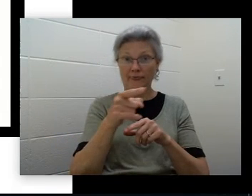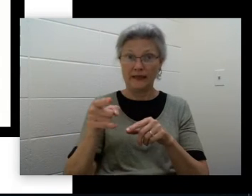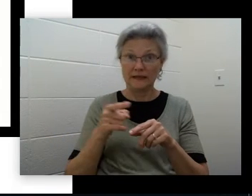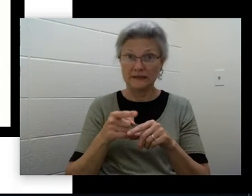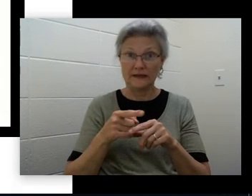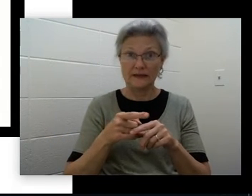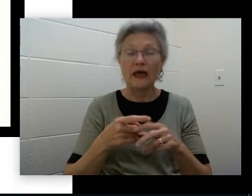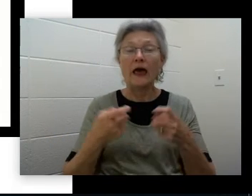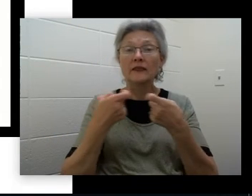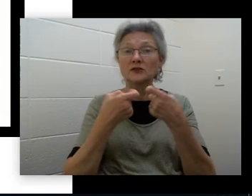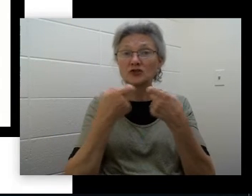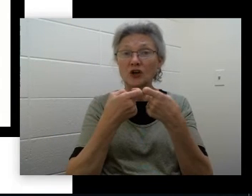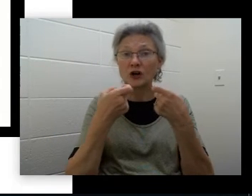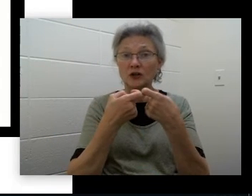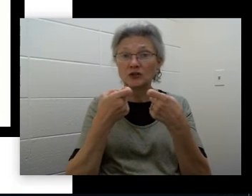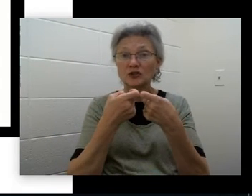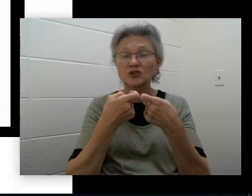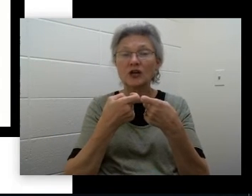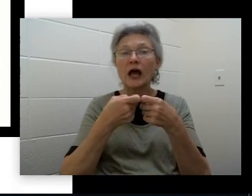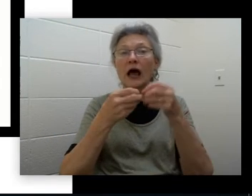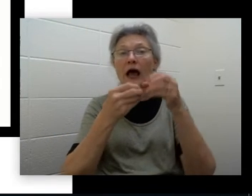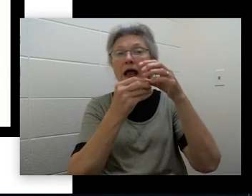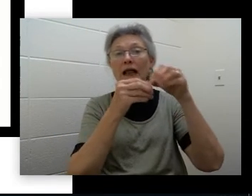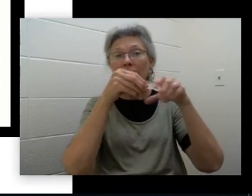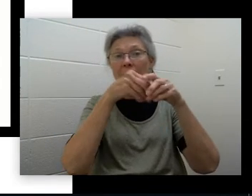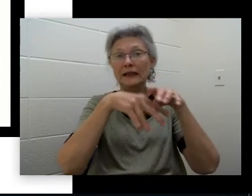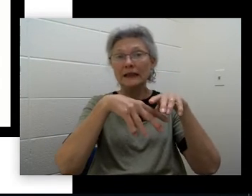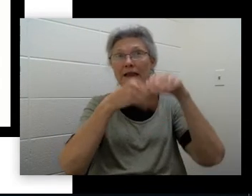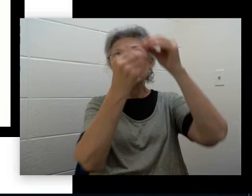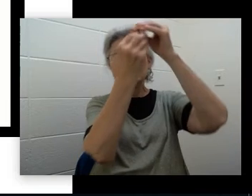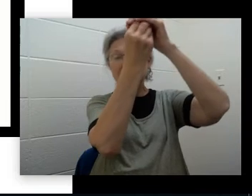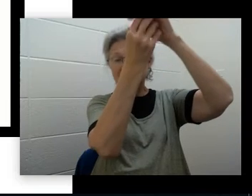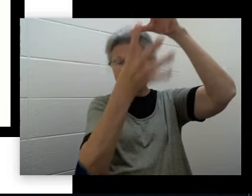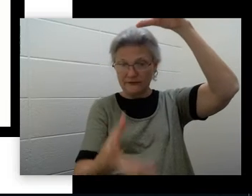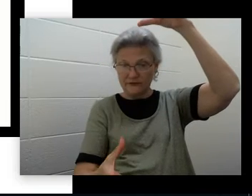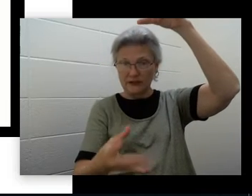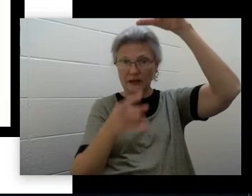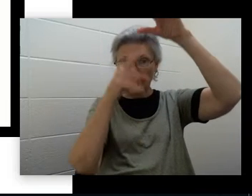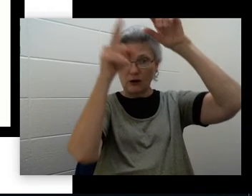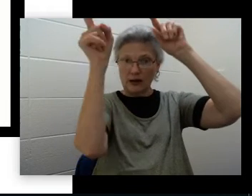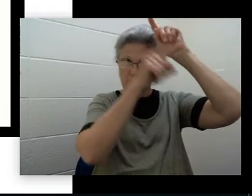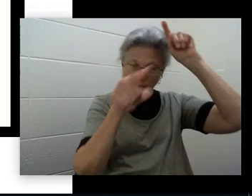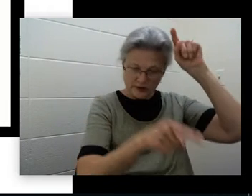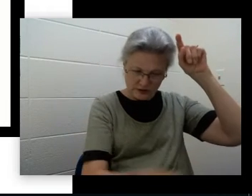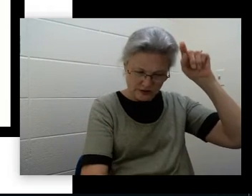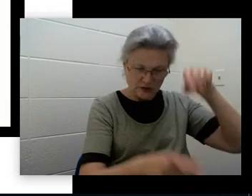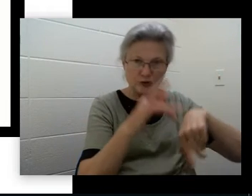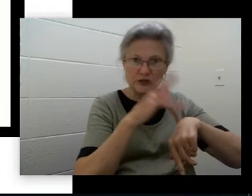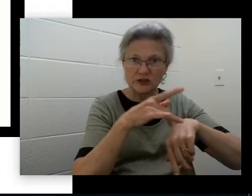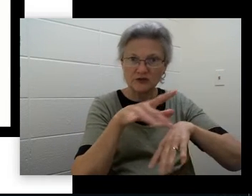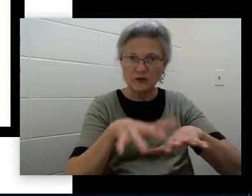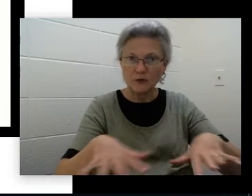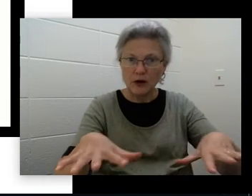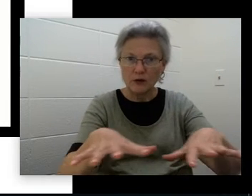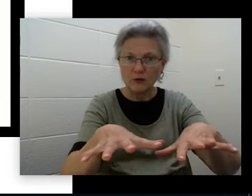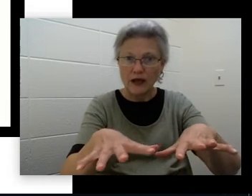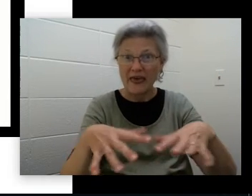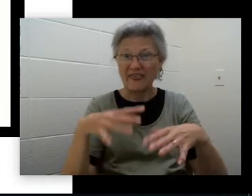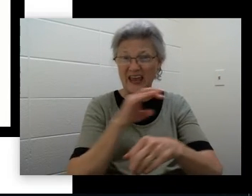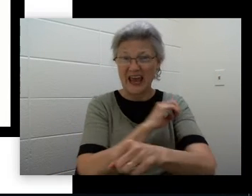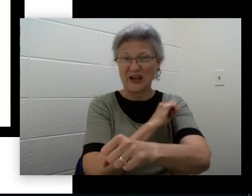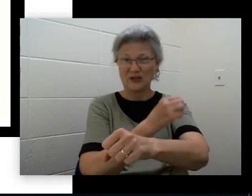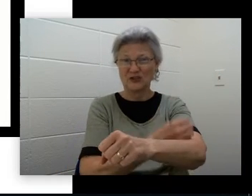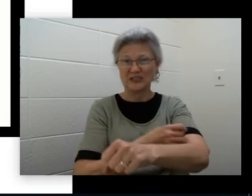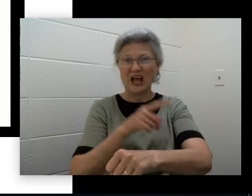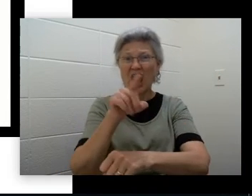charge escapes the cloud, making a branching path that reaches for the ground. The energy of the lightning strike contains hundreds of